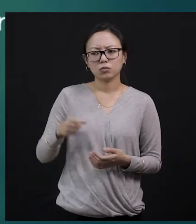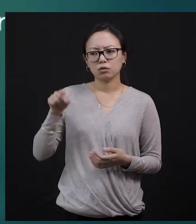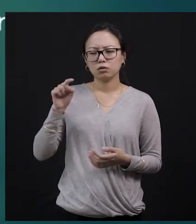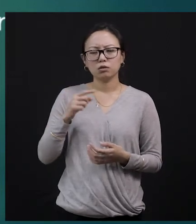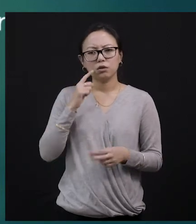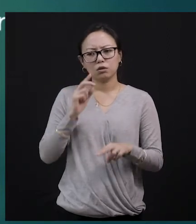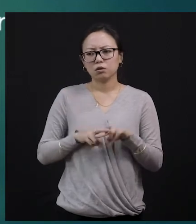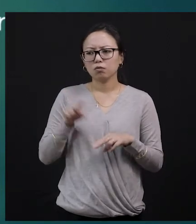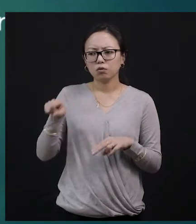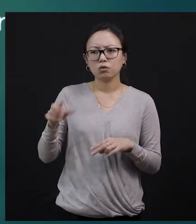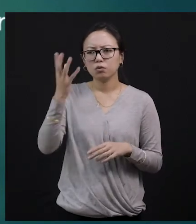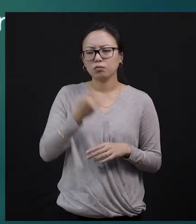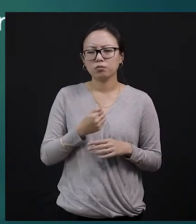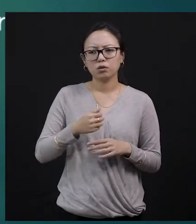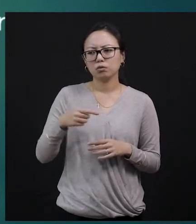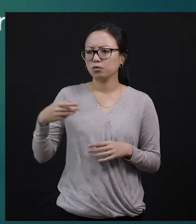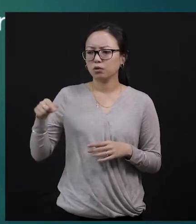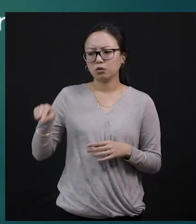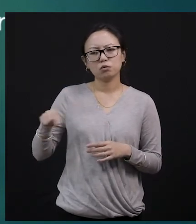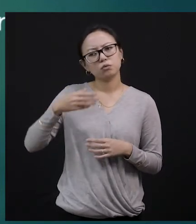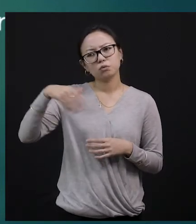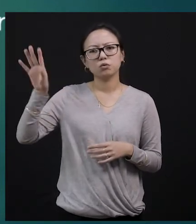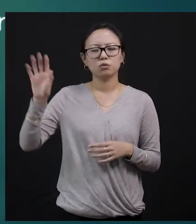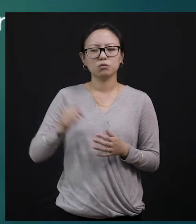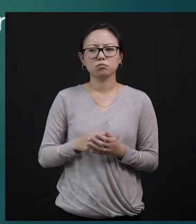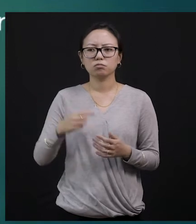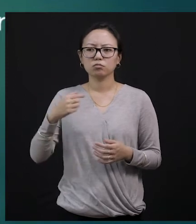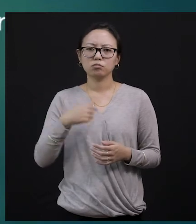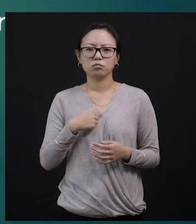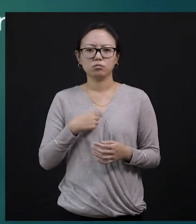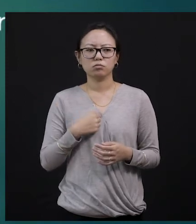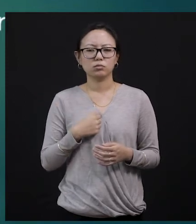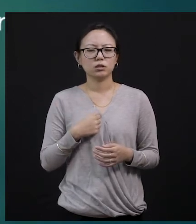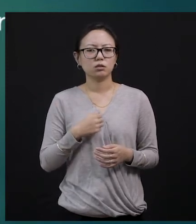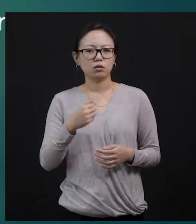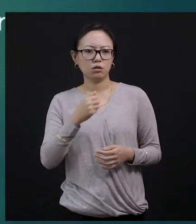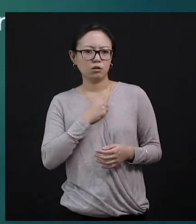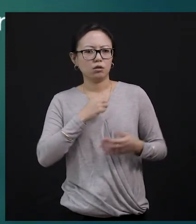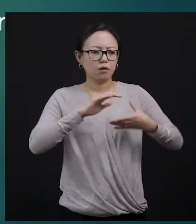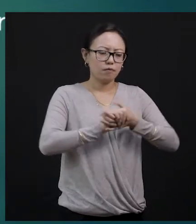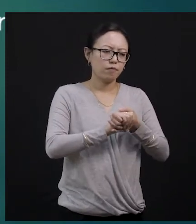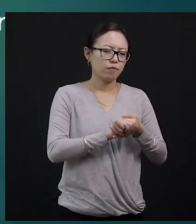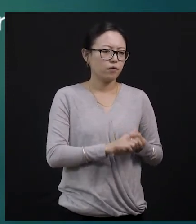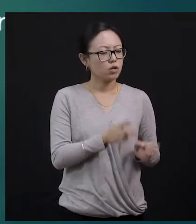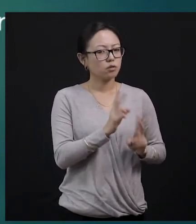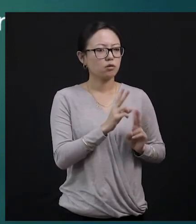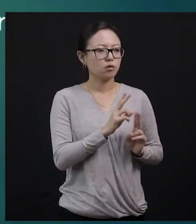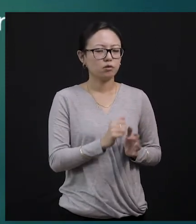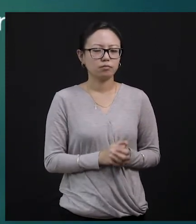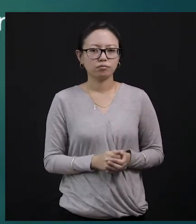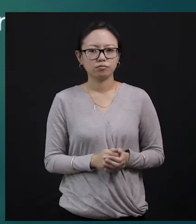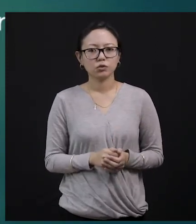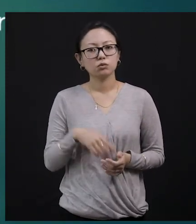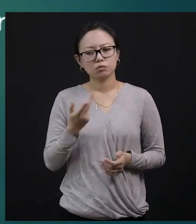they want while he spent his time with some of his friends. And so they were excited because they want to have a look